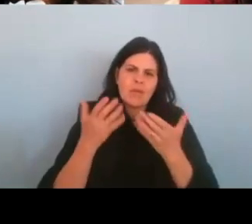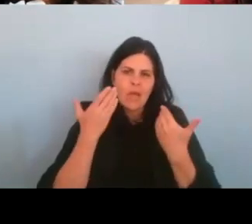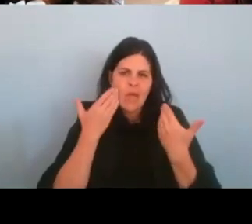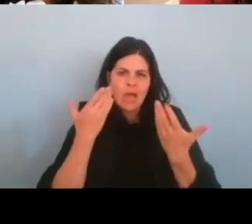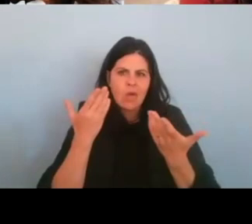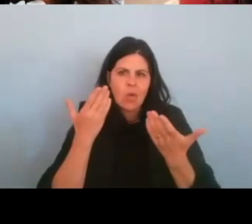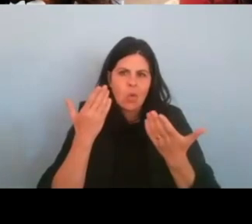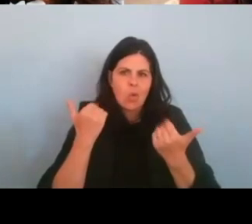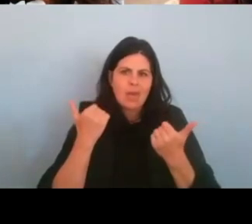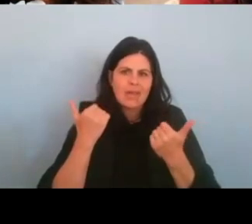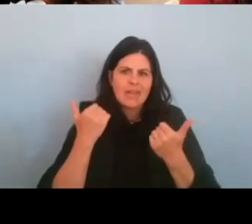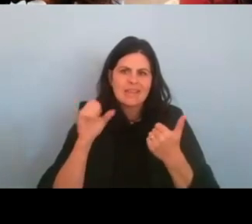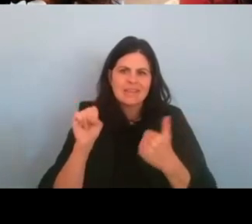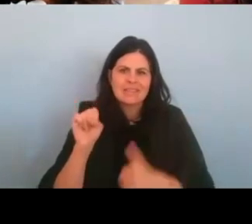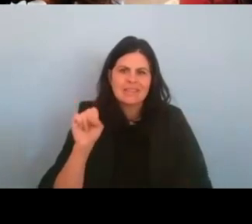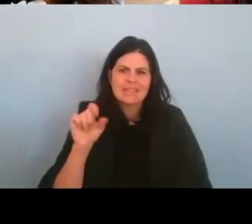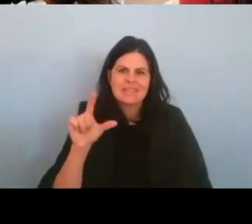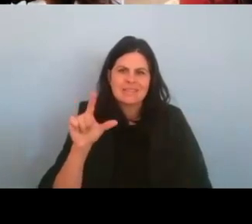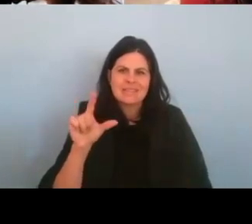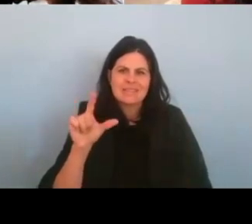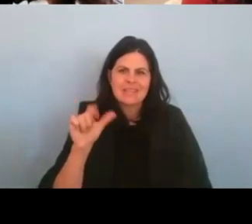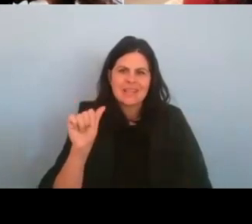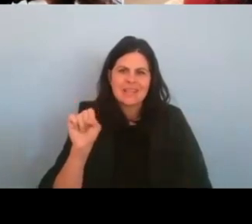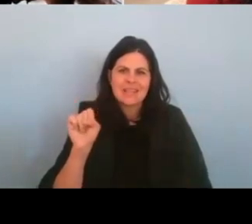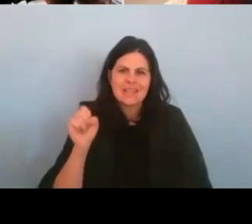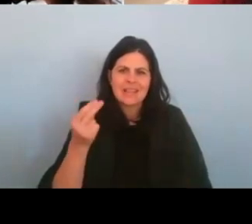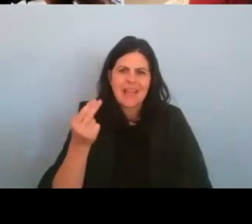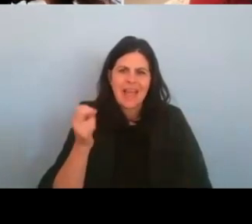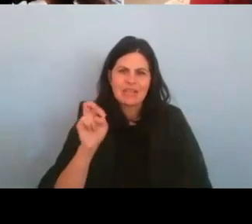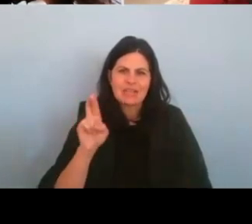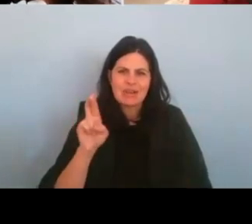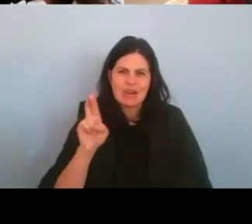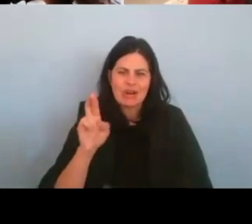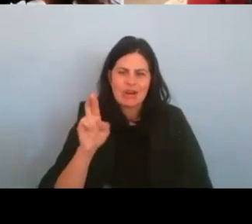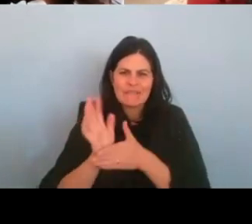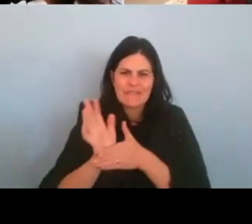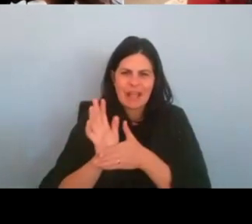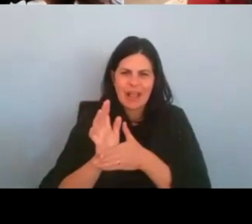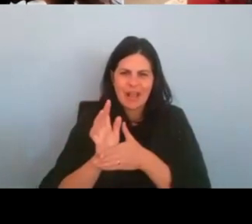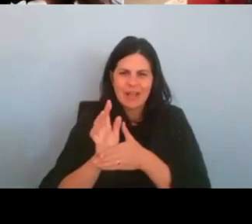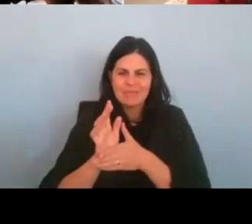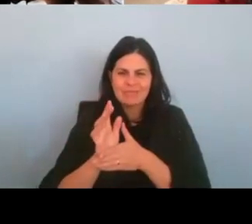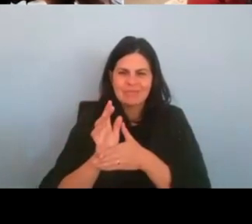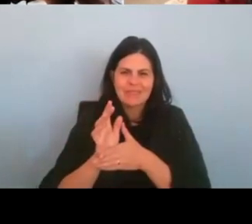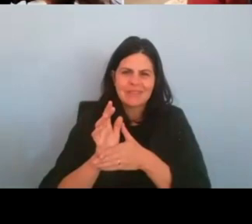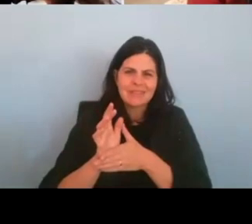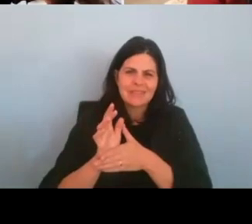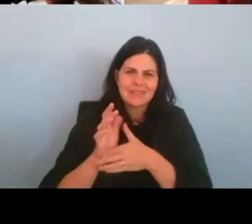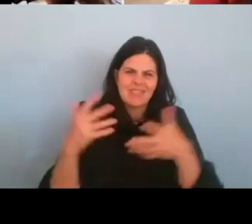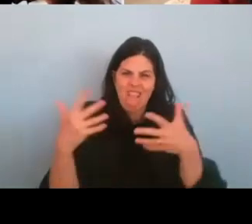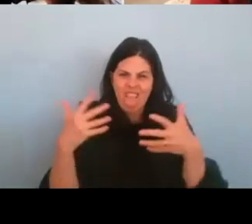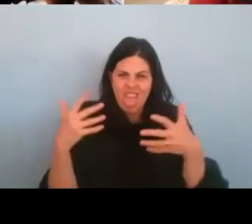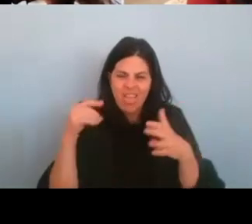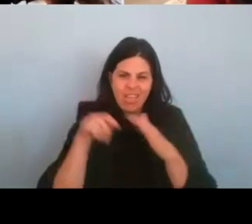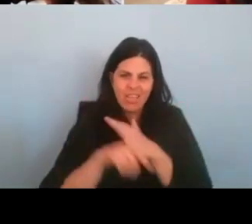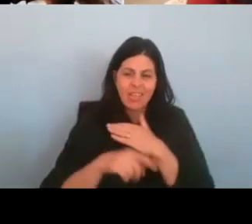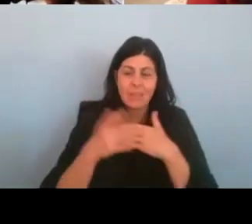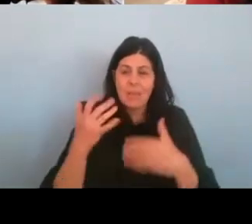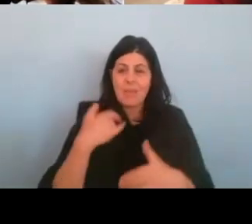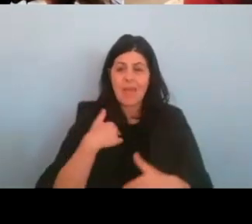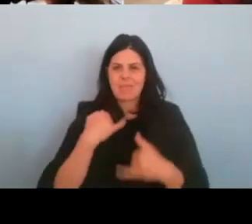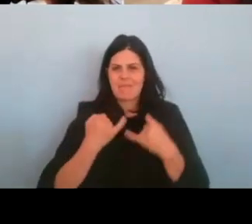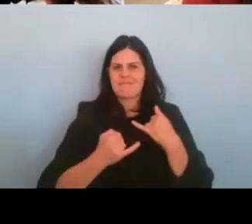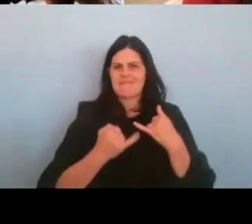slasher film that's like, where I'm like the, the final girl and like, who